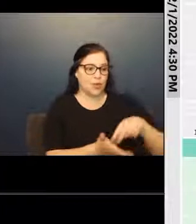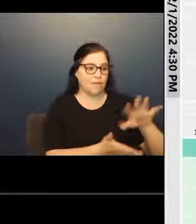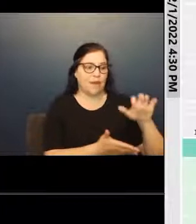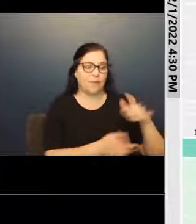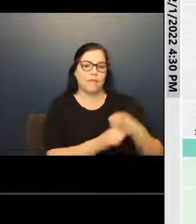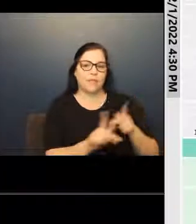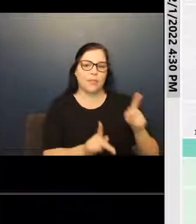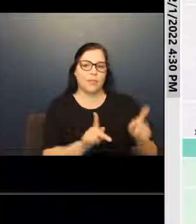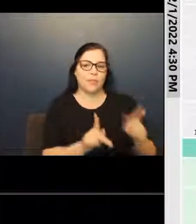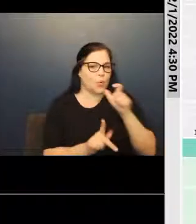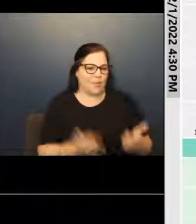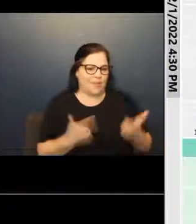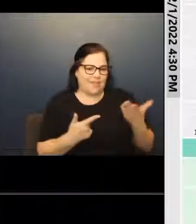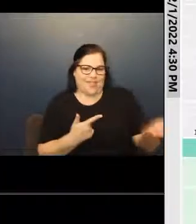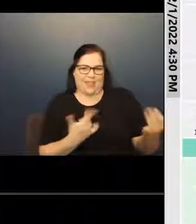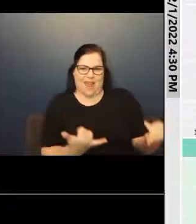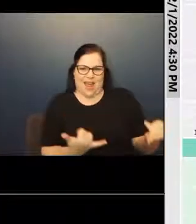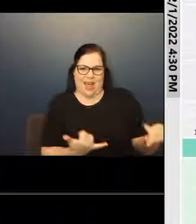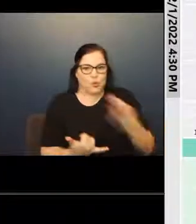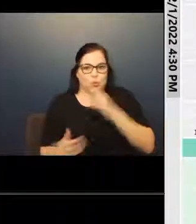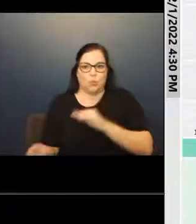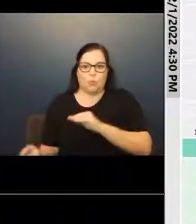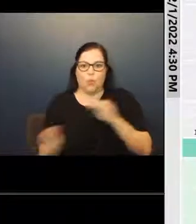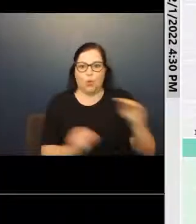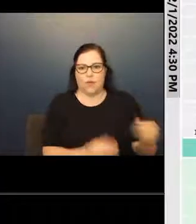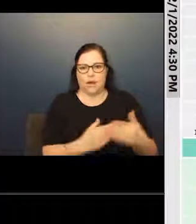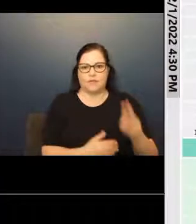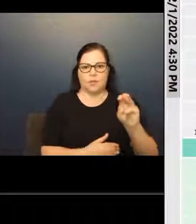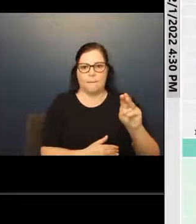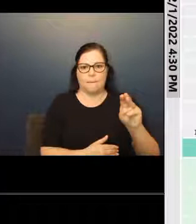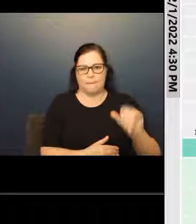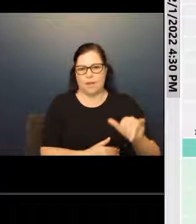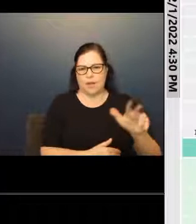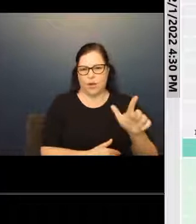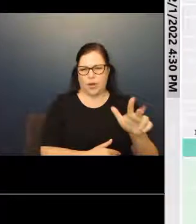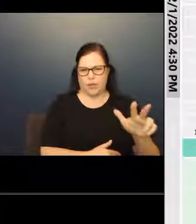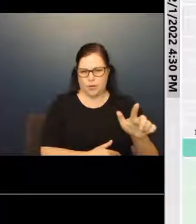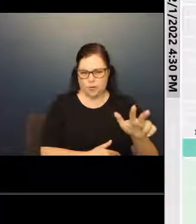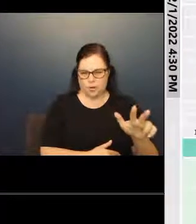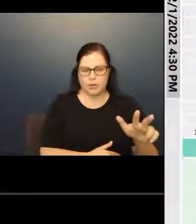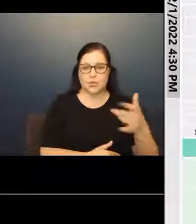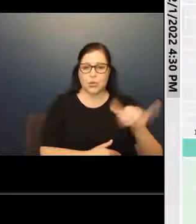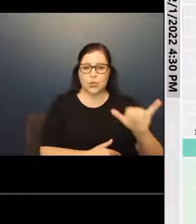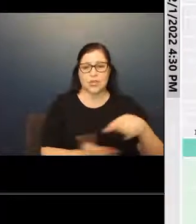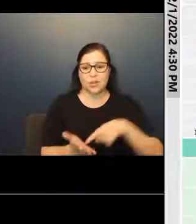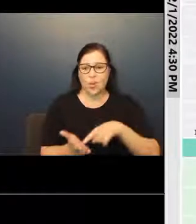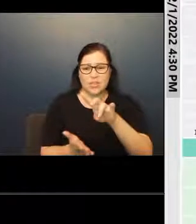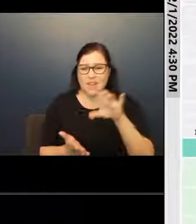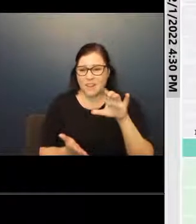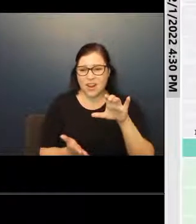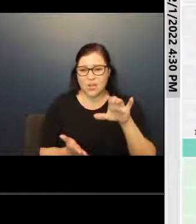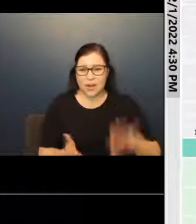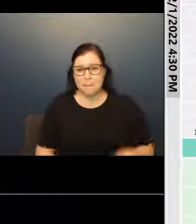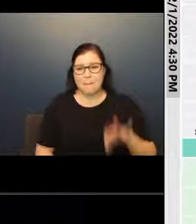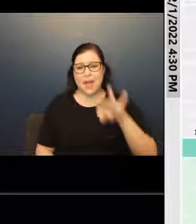current tenants at the new residence where they'll be moving into after May 23rd. So they still have a deficiency of 700 that they pay out of